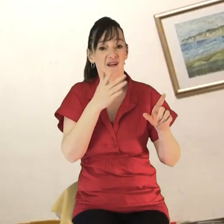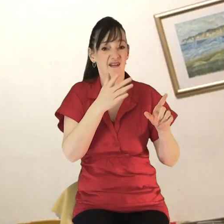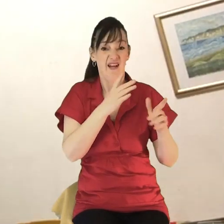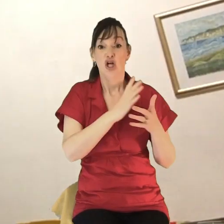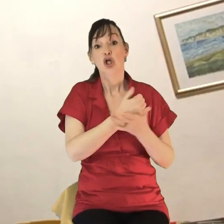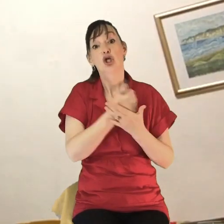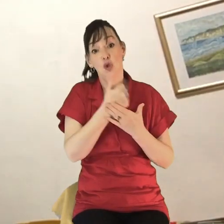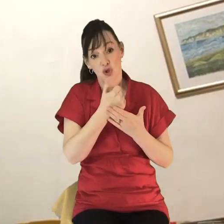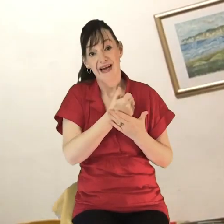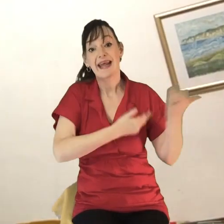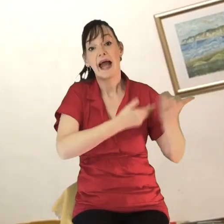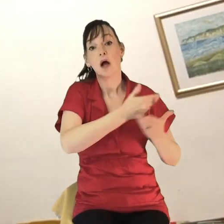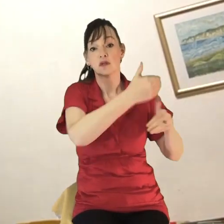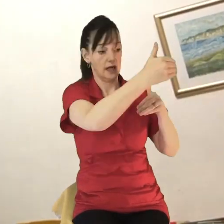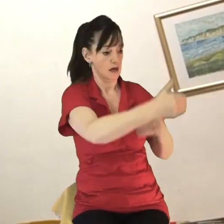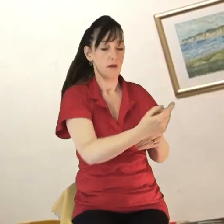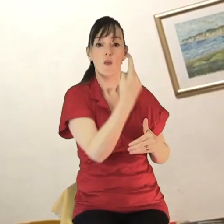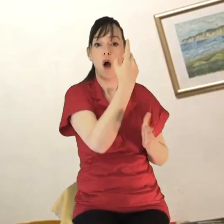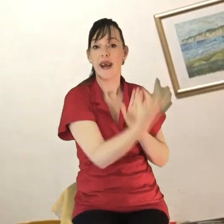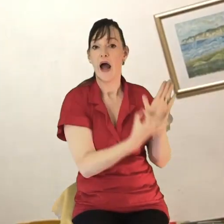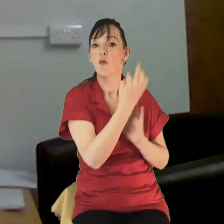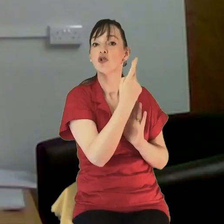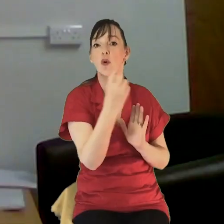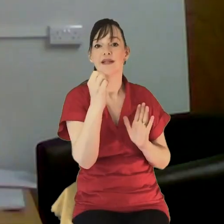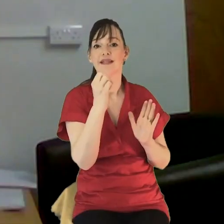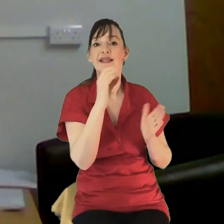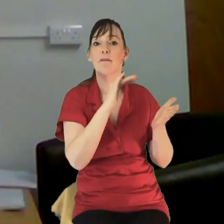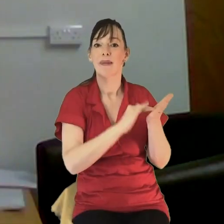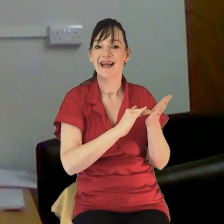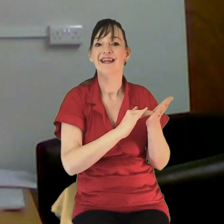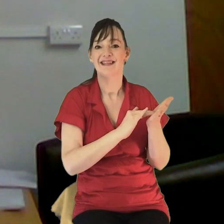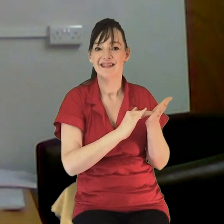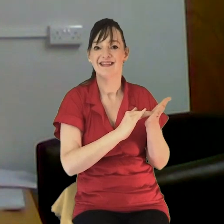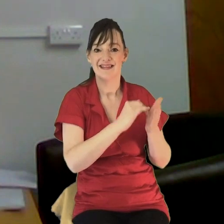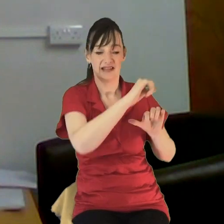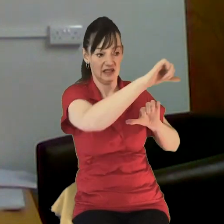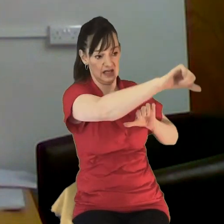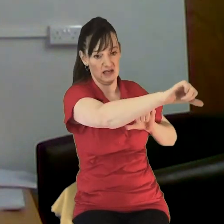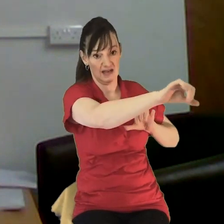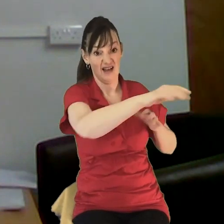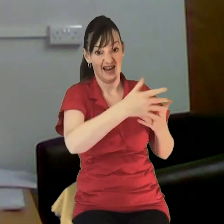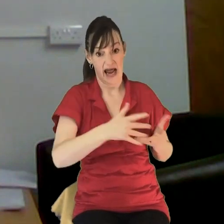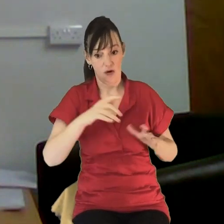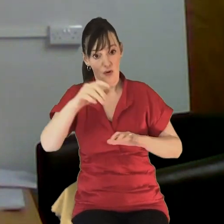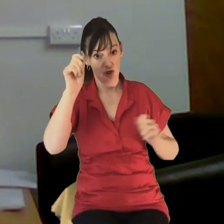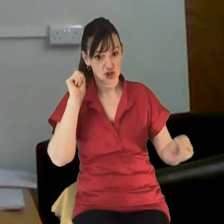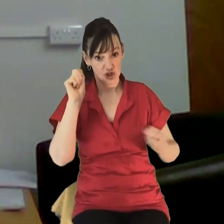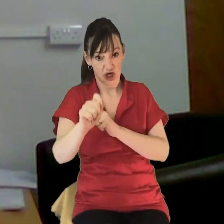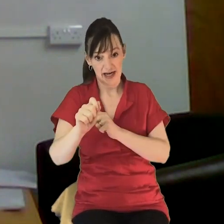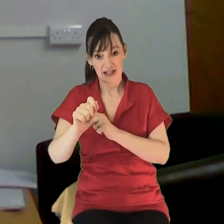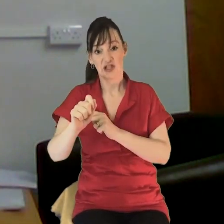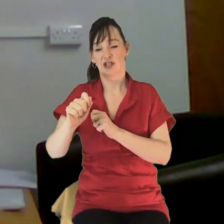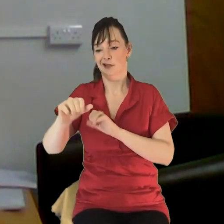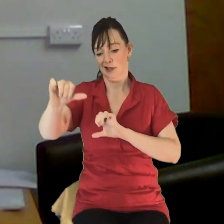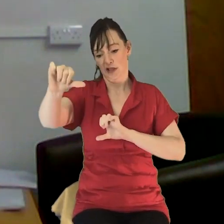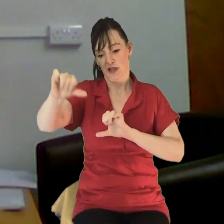usually an hour and 20 minutes was what our sessions were before. So, yeah, something that's changed during this period has been that we've kind